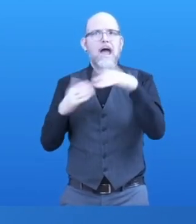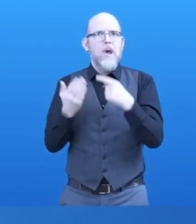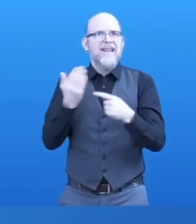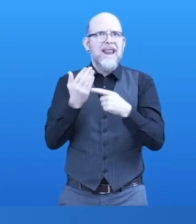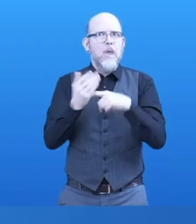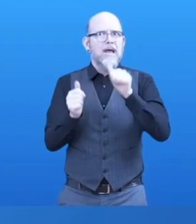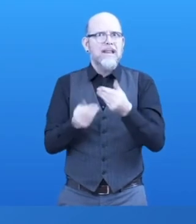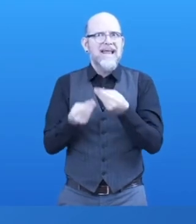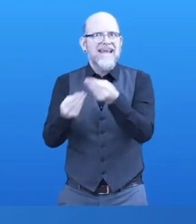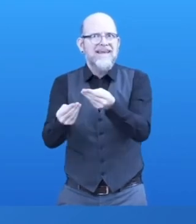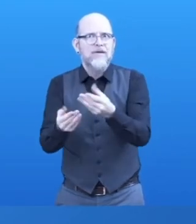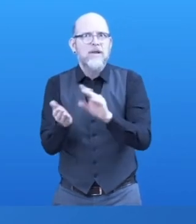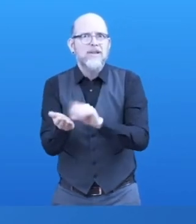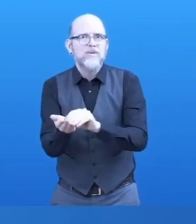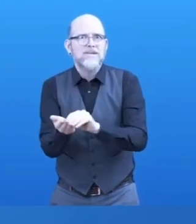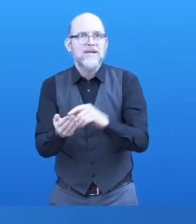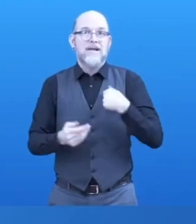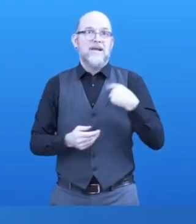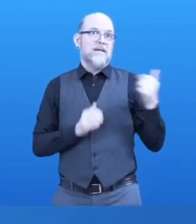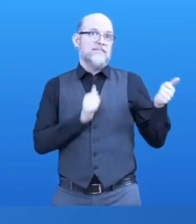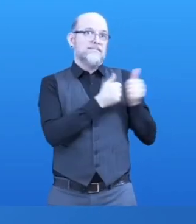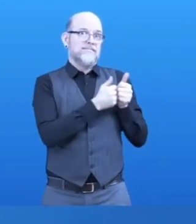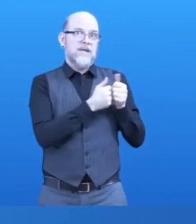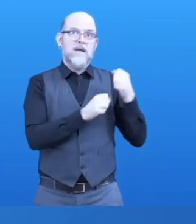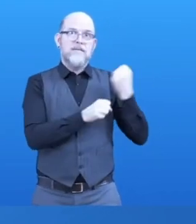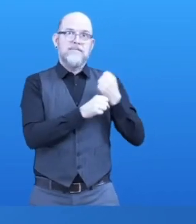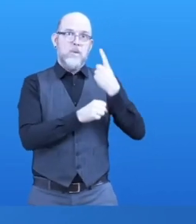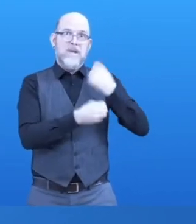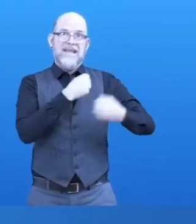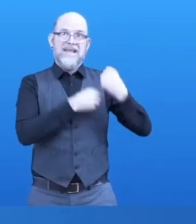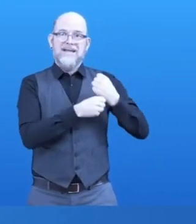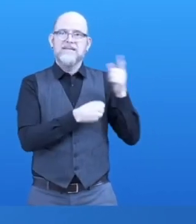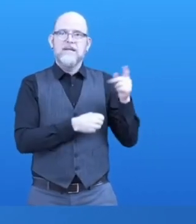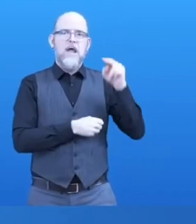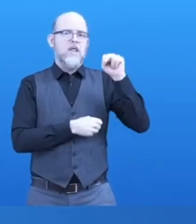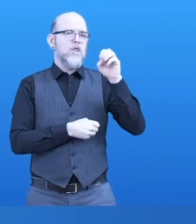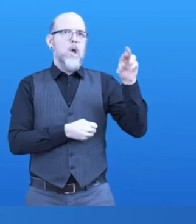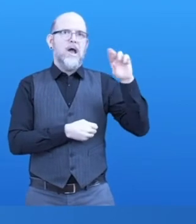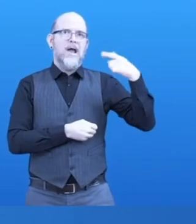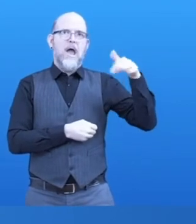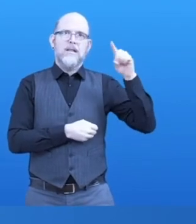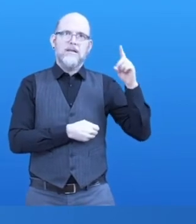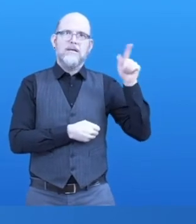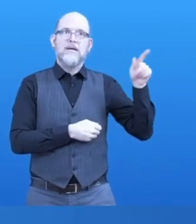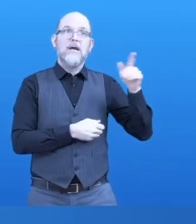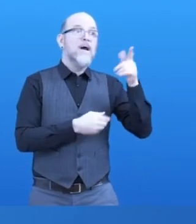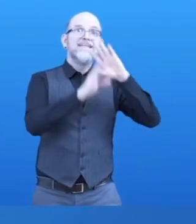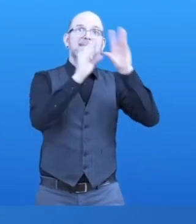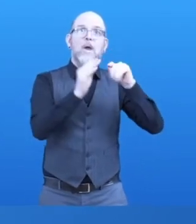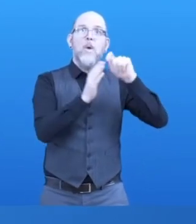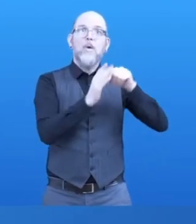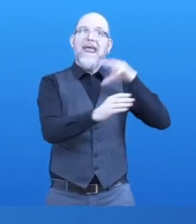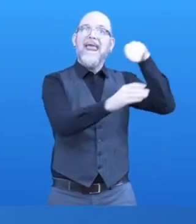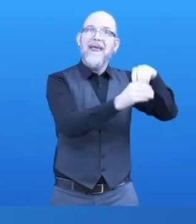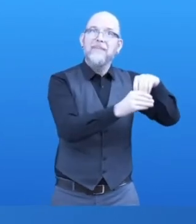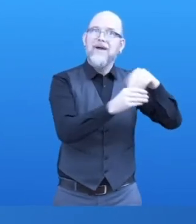in Vienna attending the 2020 Zero conference as winners of an award for innovative practice. We all know how soon it